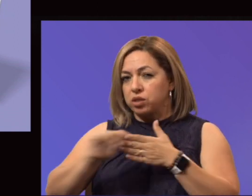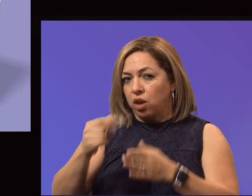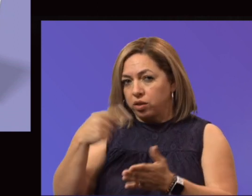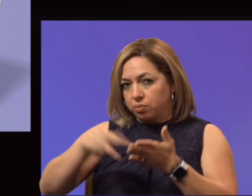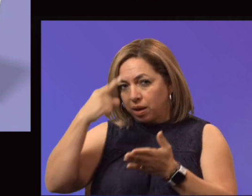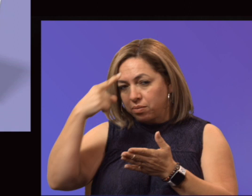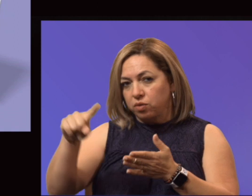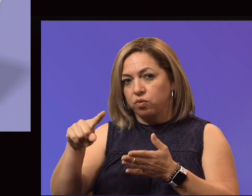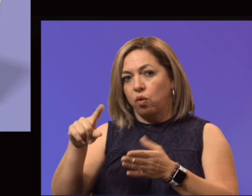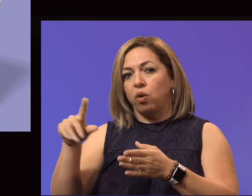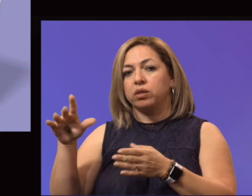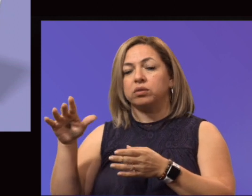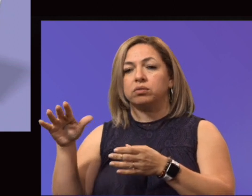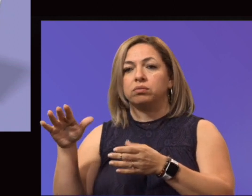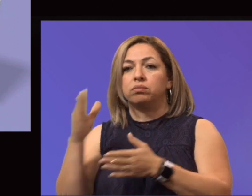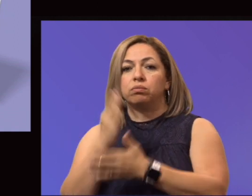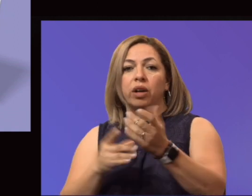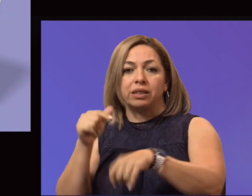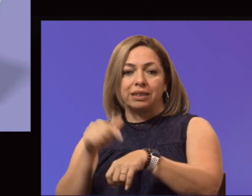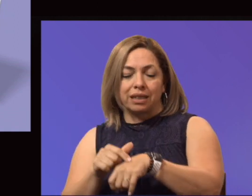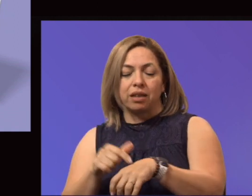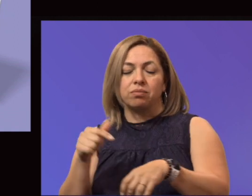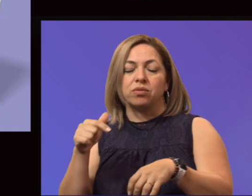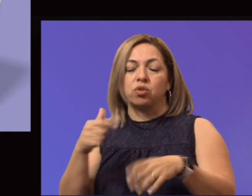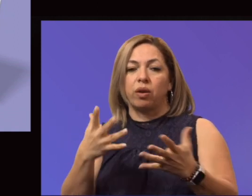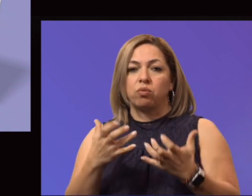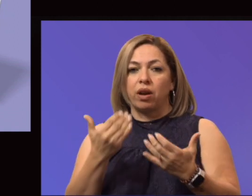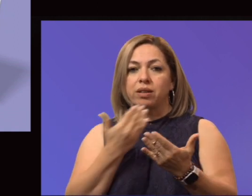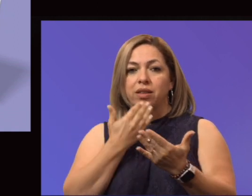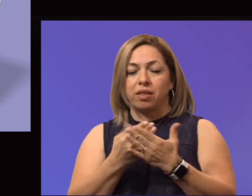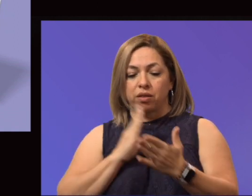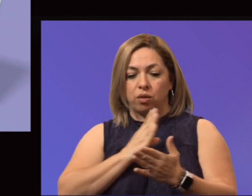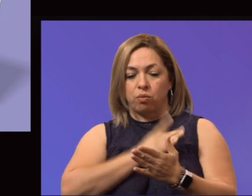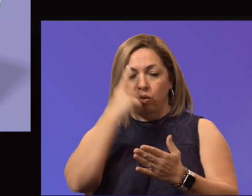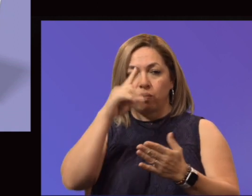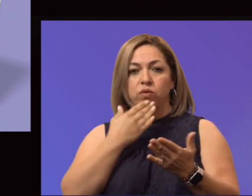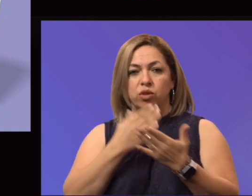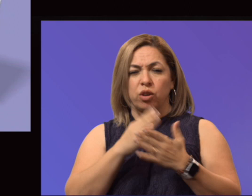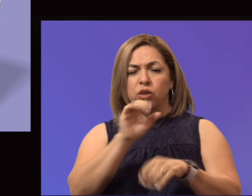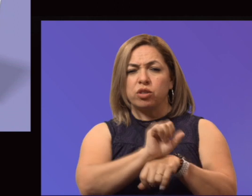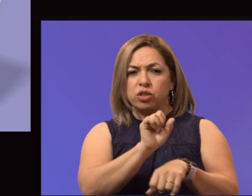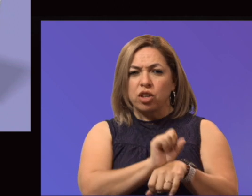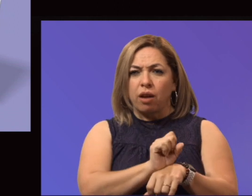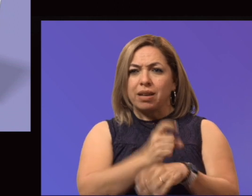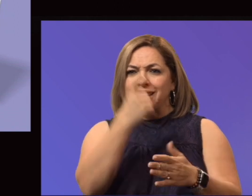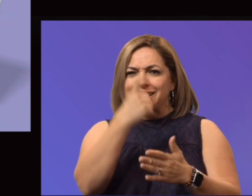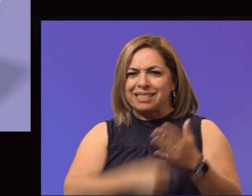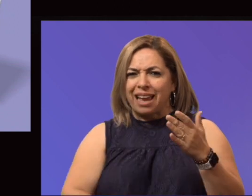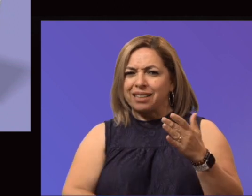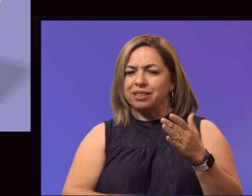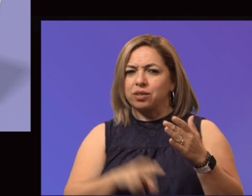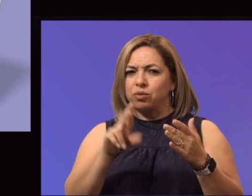So I want to thank the board for the great job that they've done on that. In addition, our tax rate actually fell. So